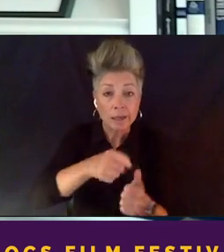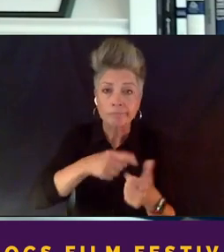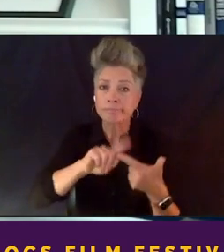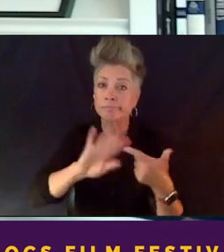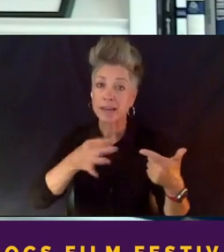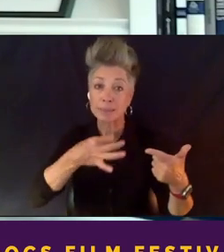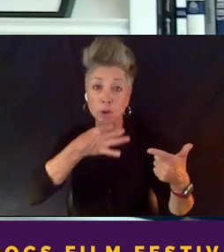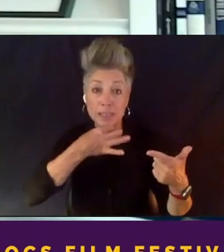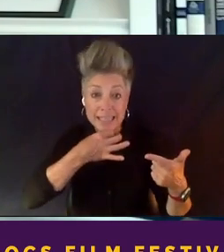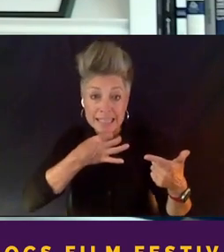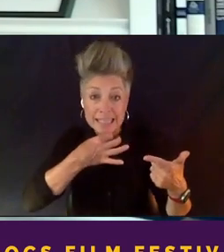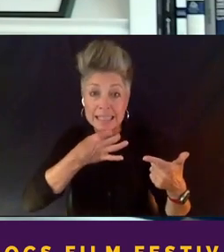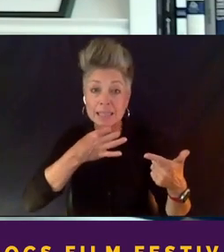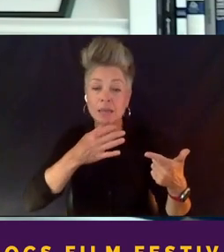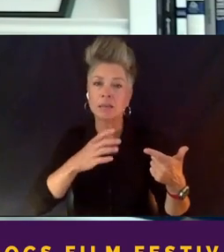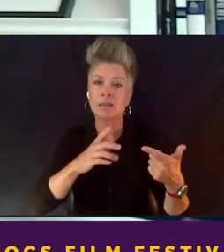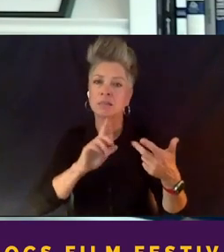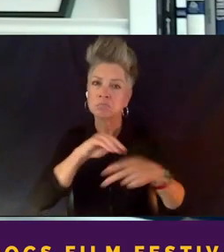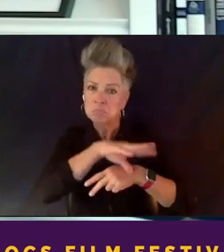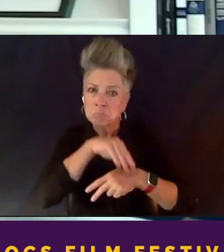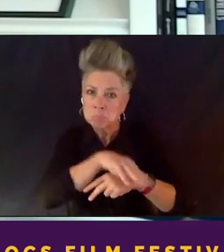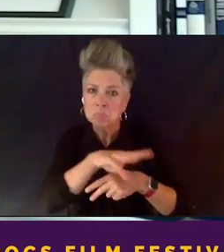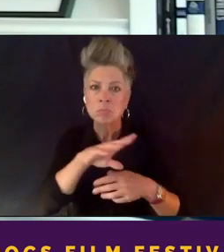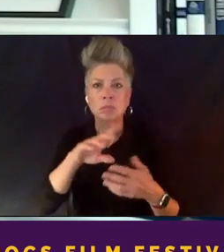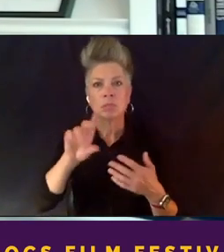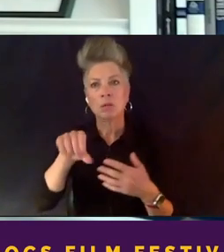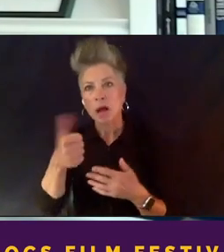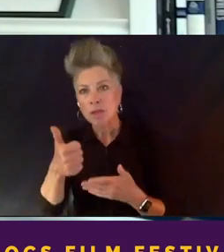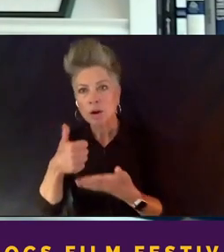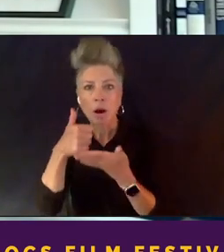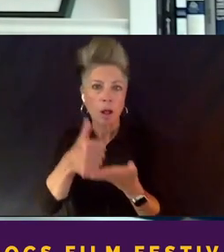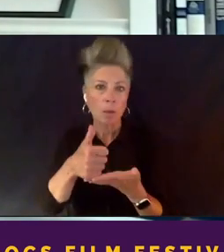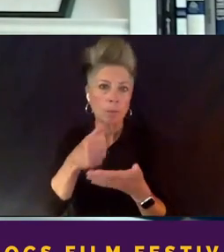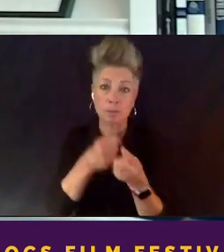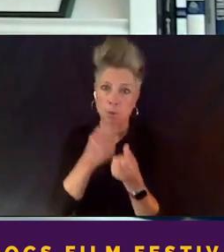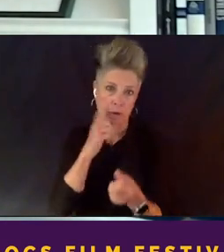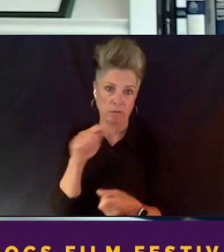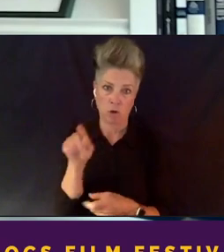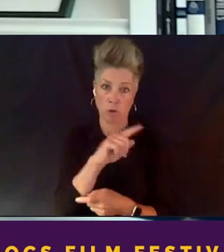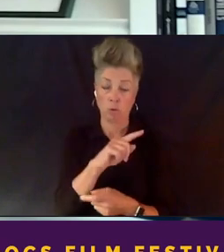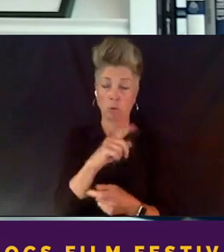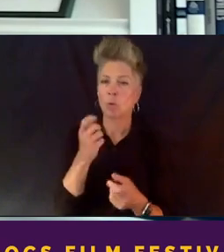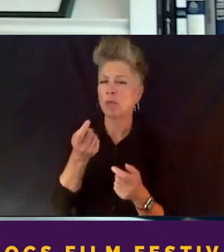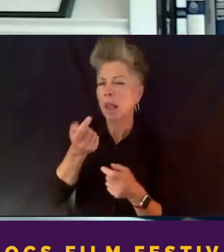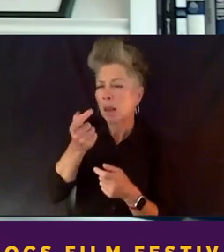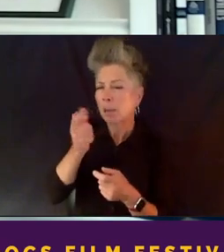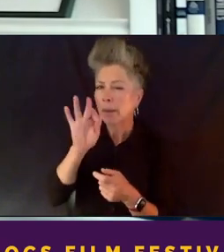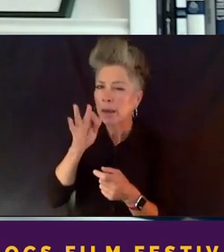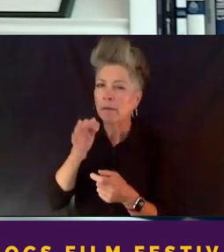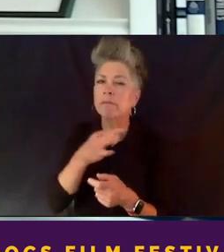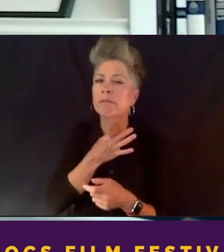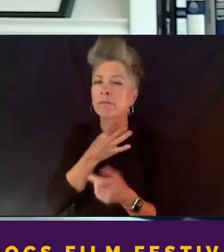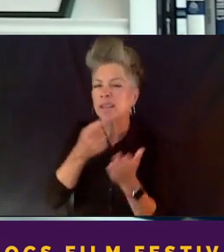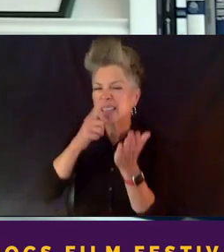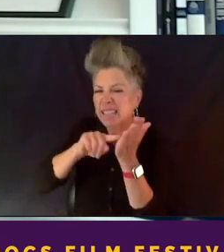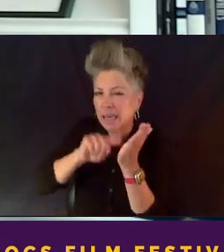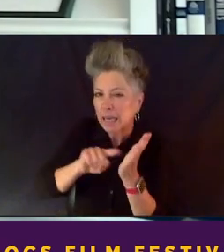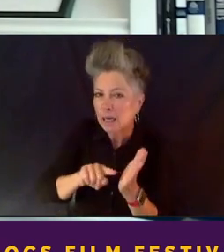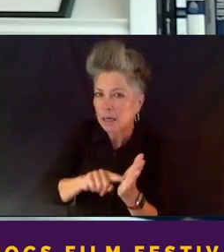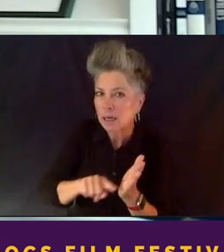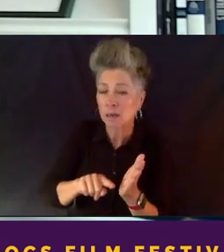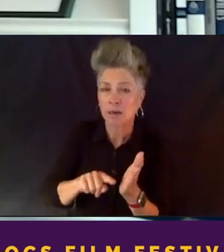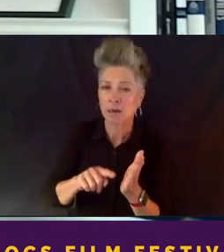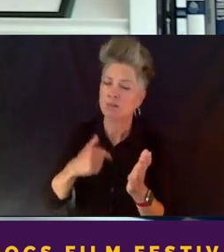with all sorts of other help and support for filmmakers. And with a little bit of digging, I would encourage everybody when they're getting started